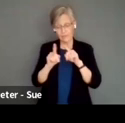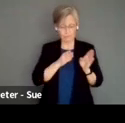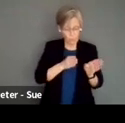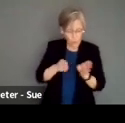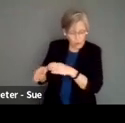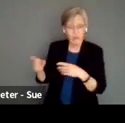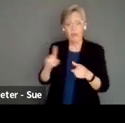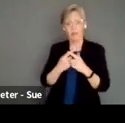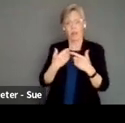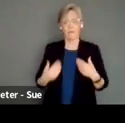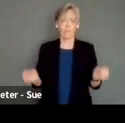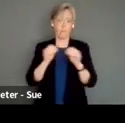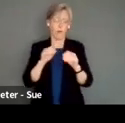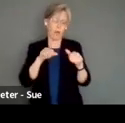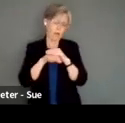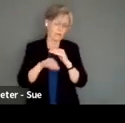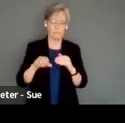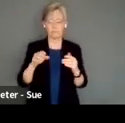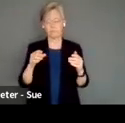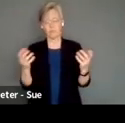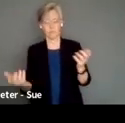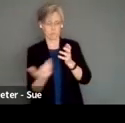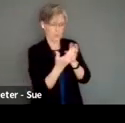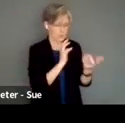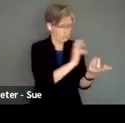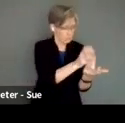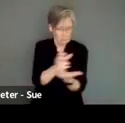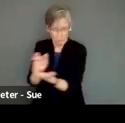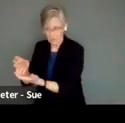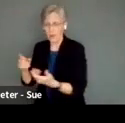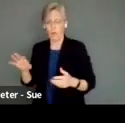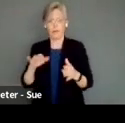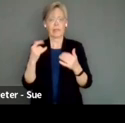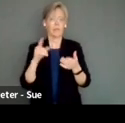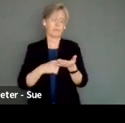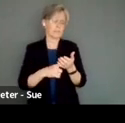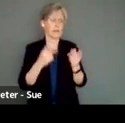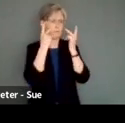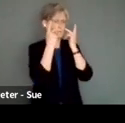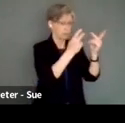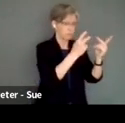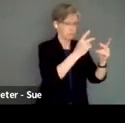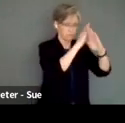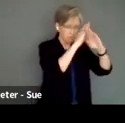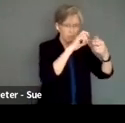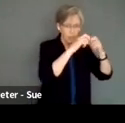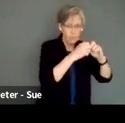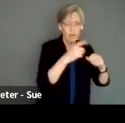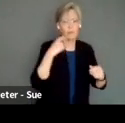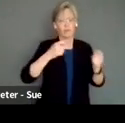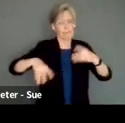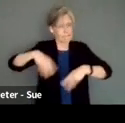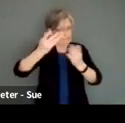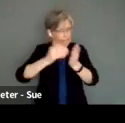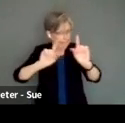more accessibility and accommodation you can provide for anybody. So we'll go through visual impairments. And I will try to change the slide again.